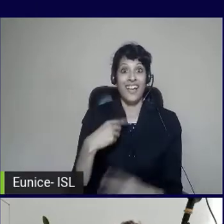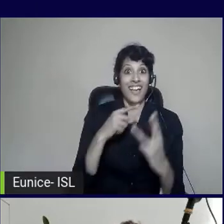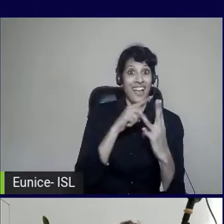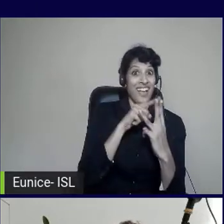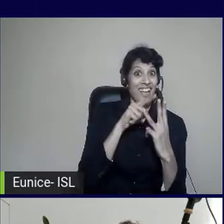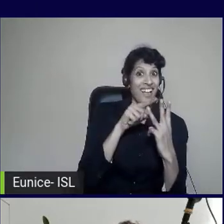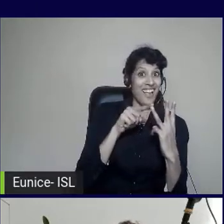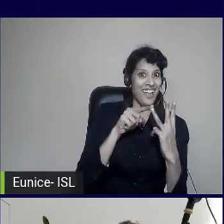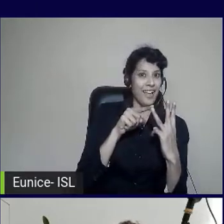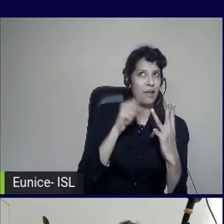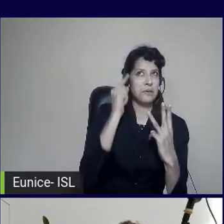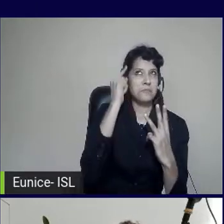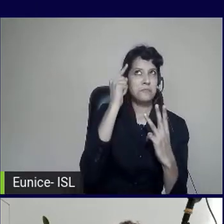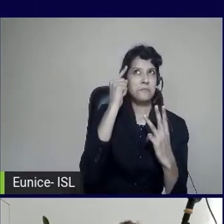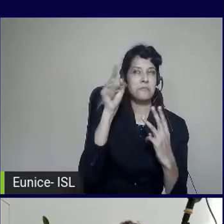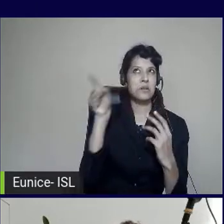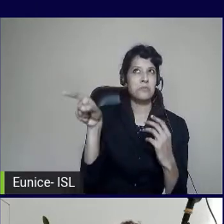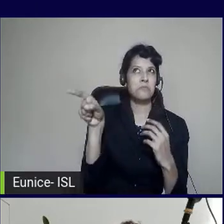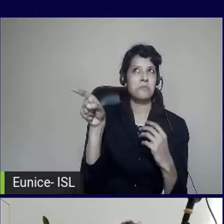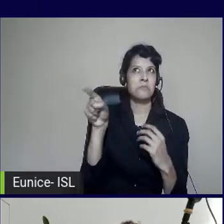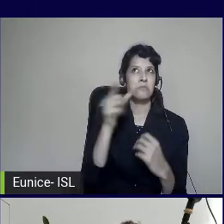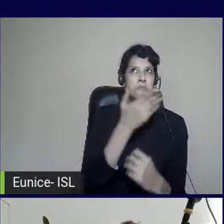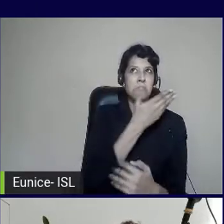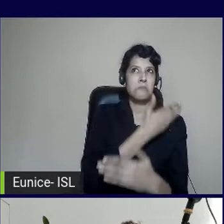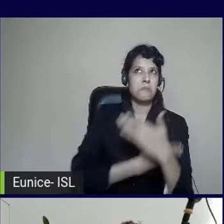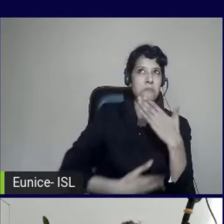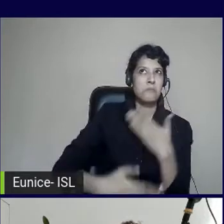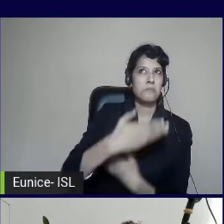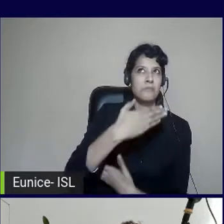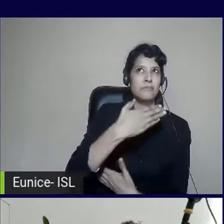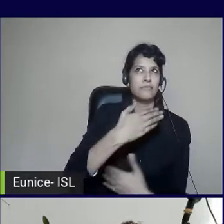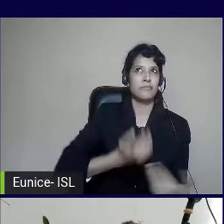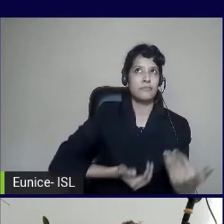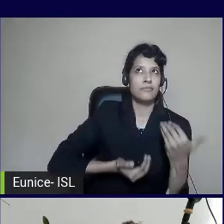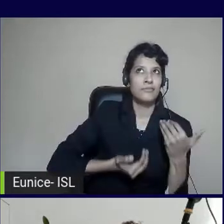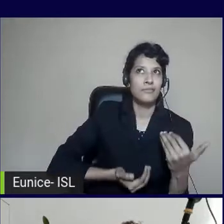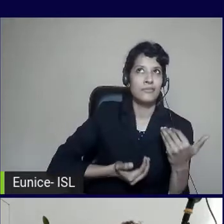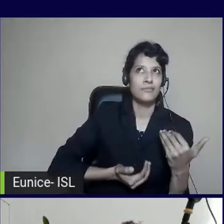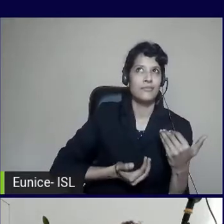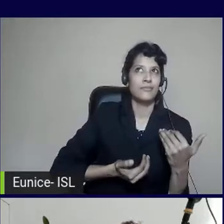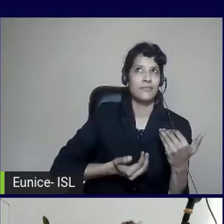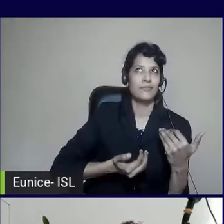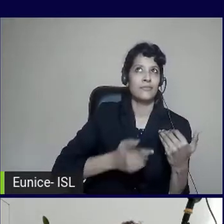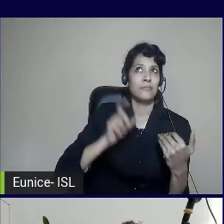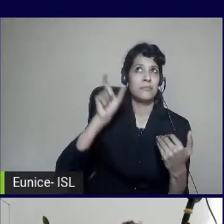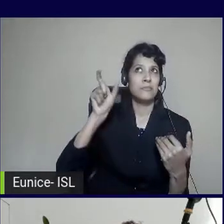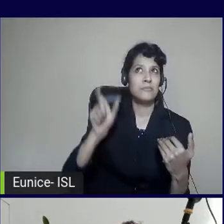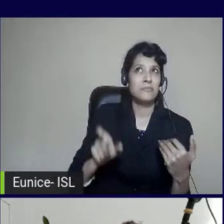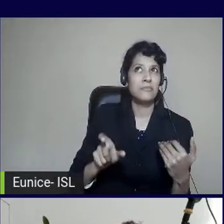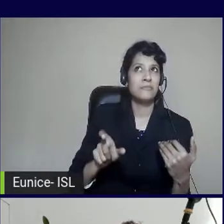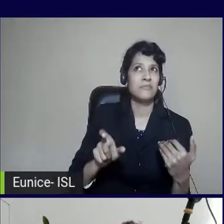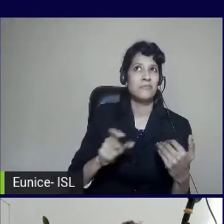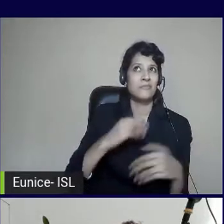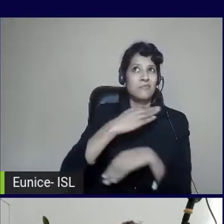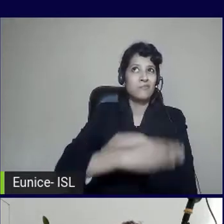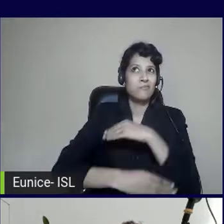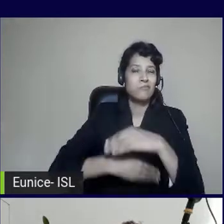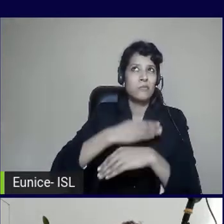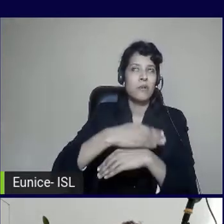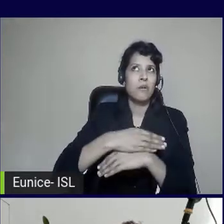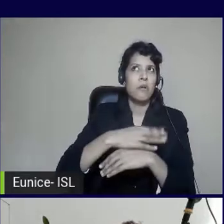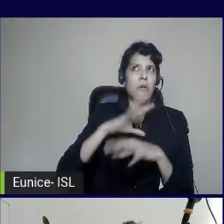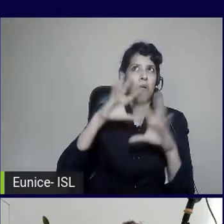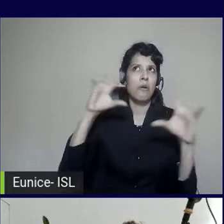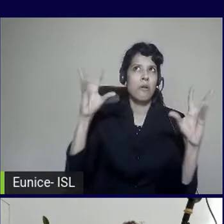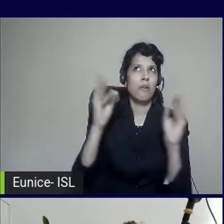persona spectrum onto that. You get responsive design to make sure that all devices can use it. You have a capture for